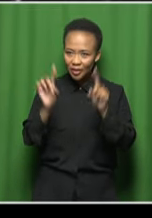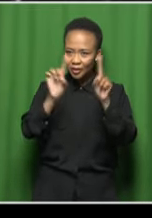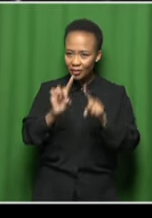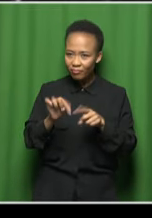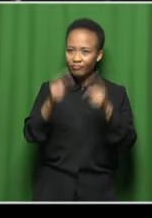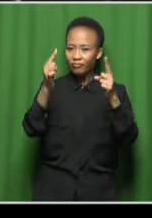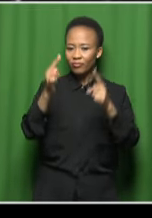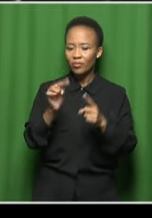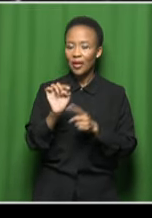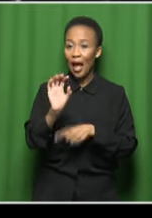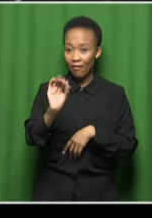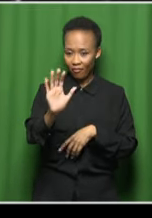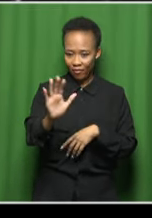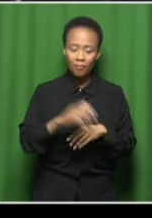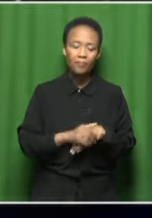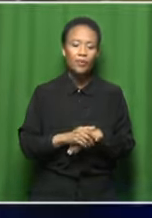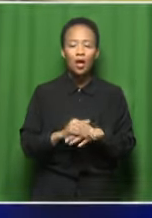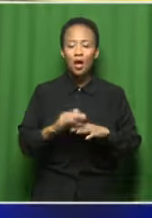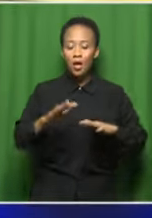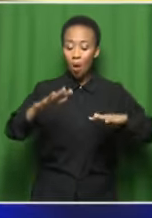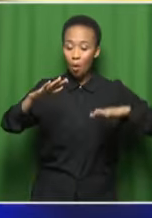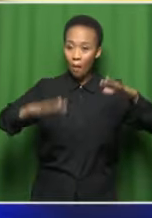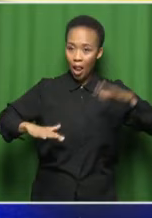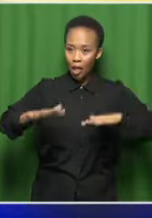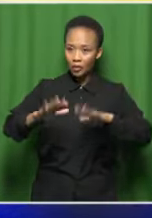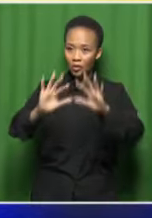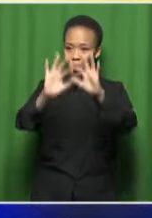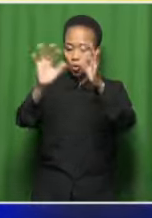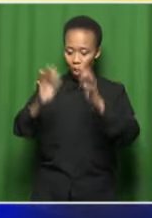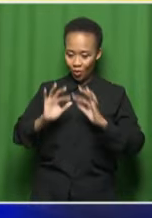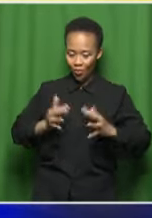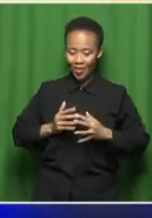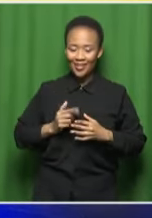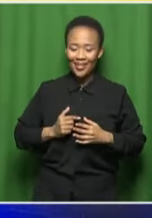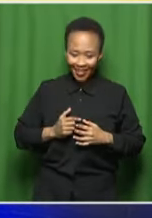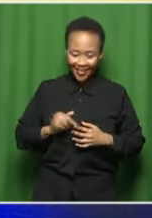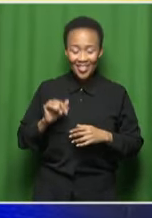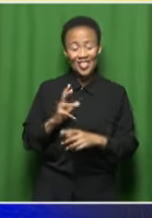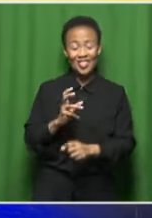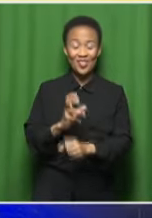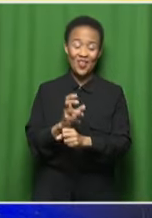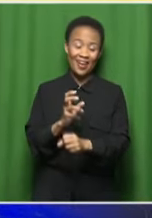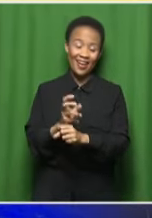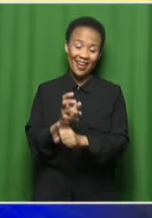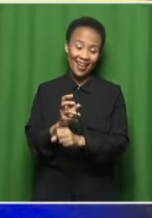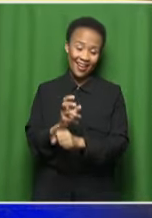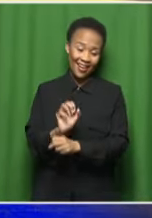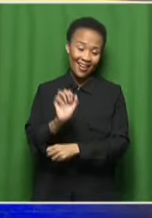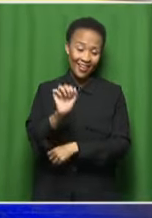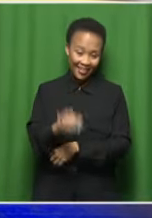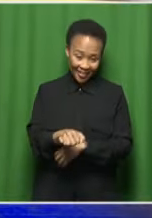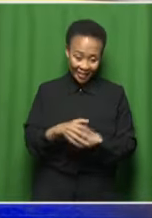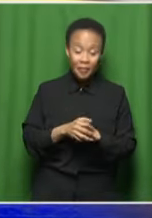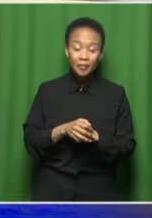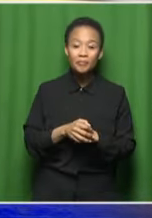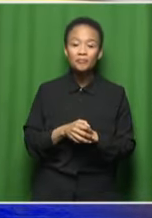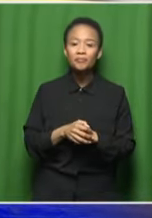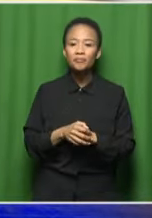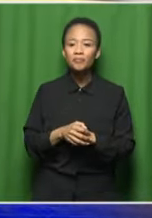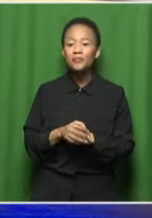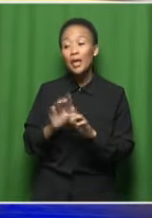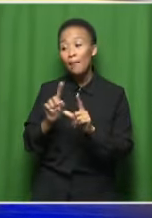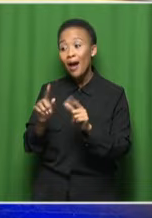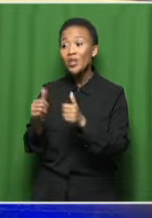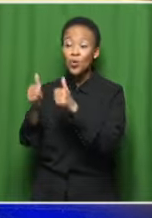Well, in terms of being able to balance that scale, that's always a tricky one, isn't it? I think that's a very big question. But you've